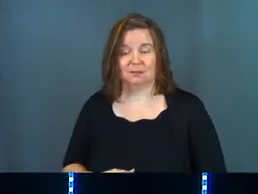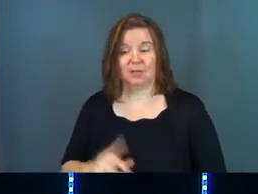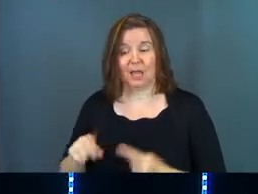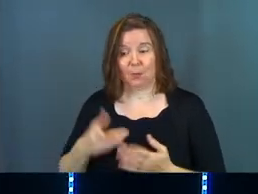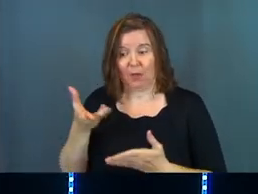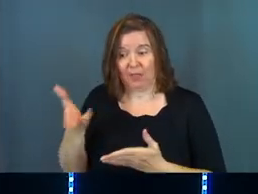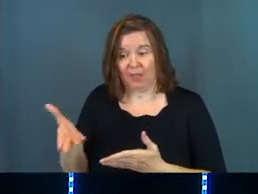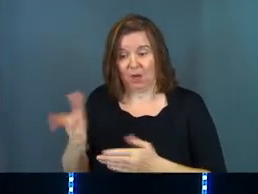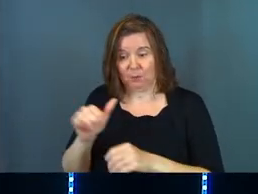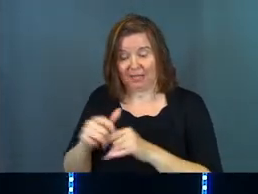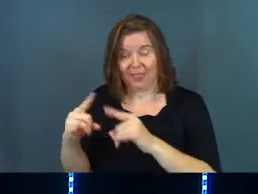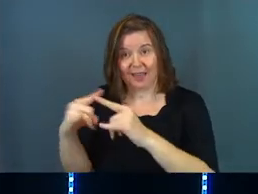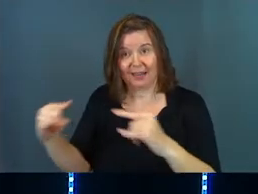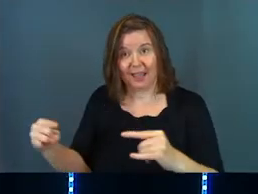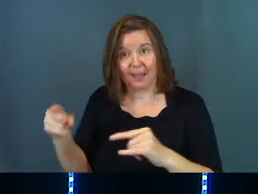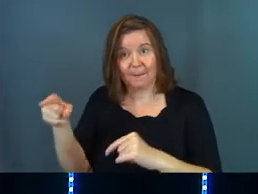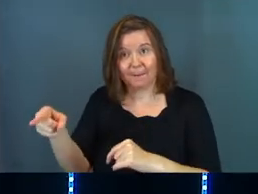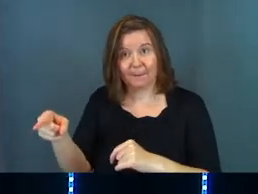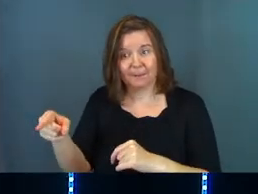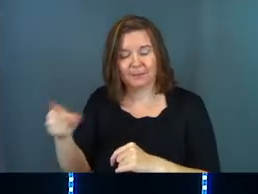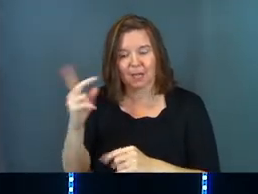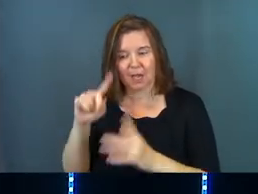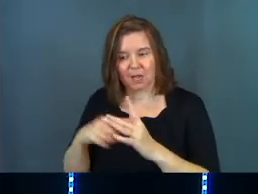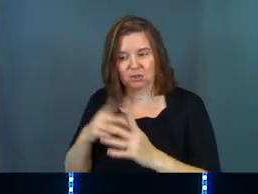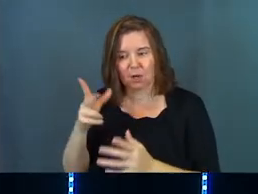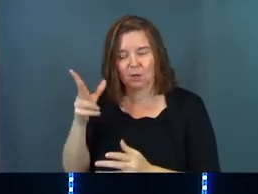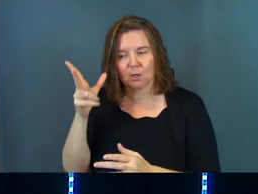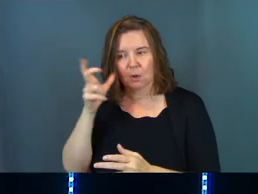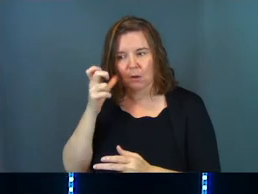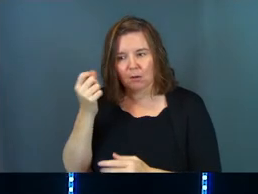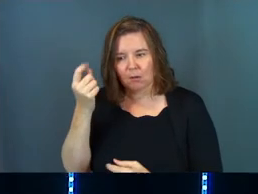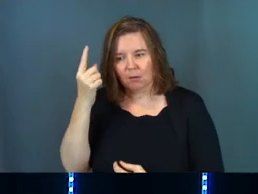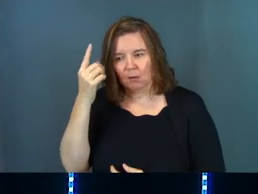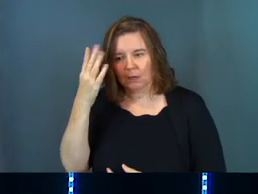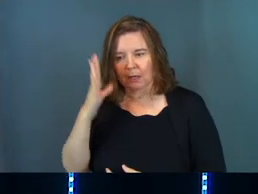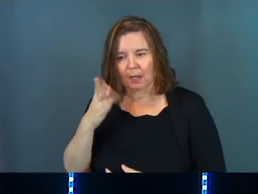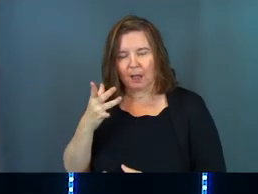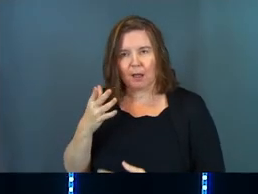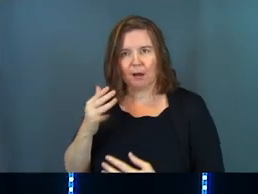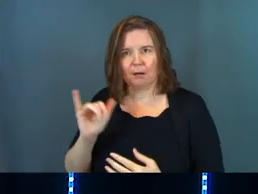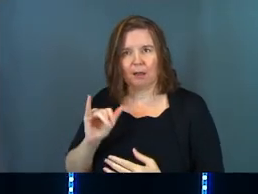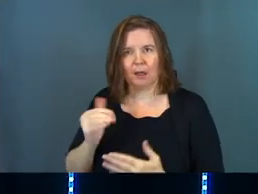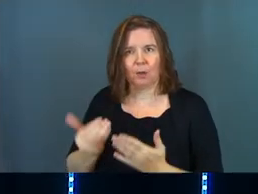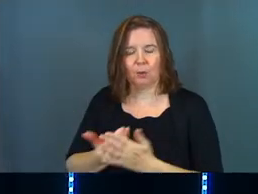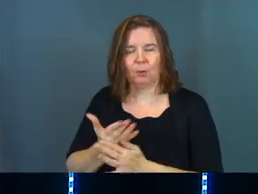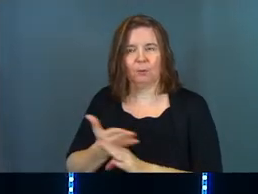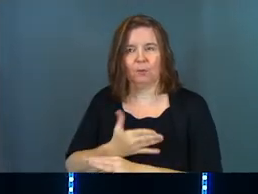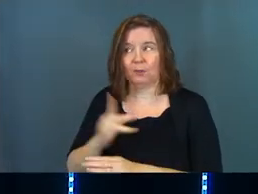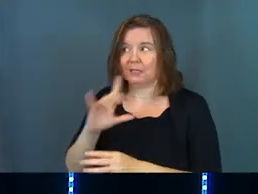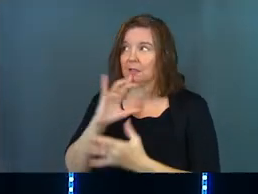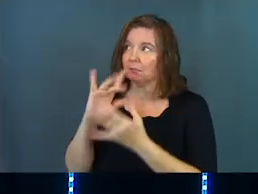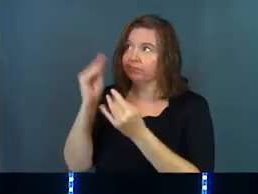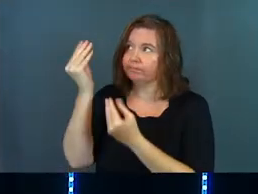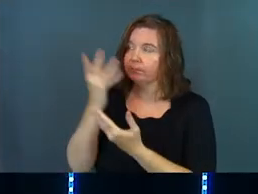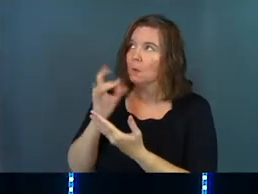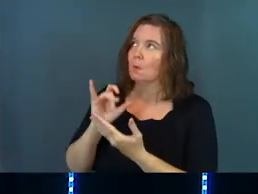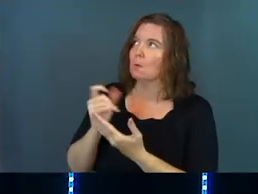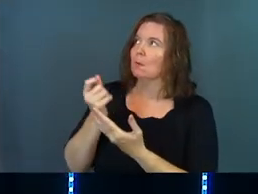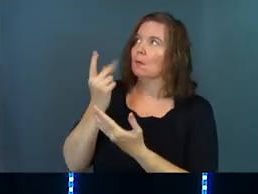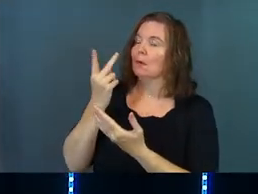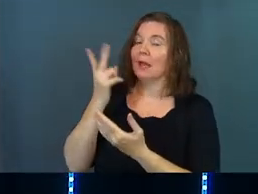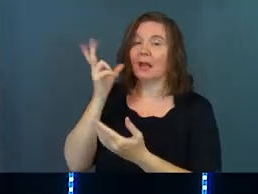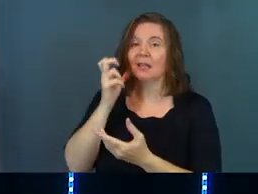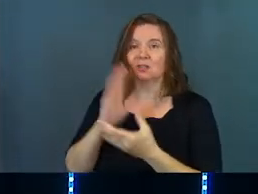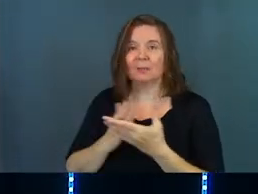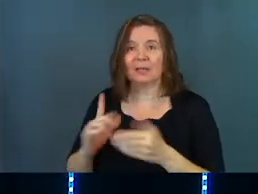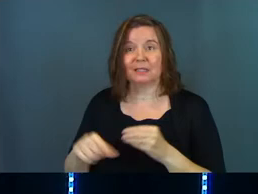And when I was there and I was at that camp, I started to hear God in a way I'd never heard him before. I started to speak. And